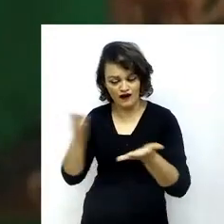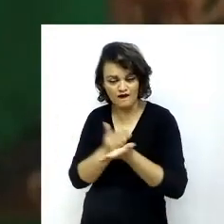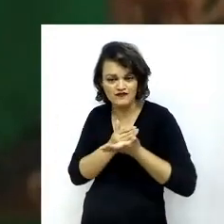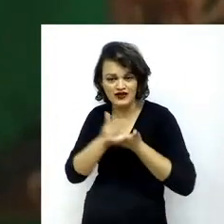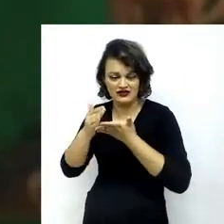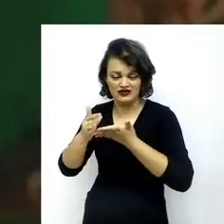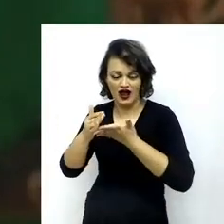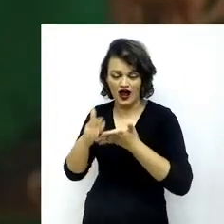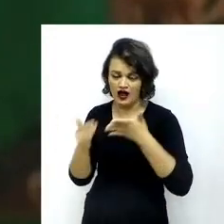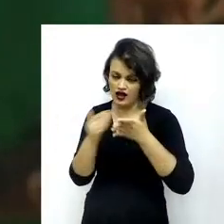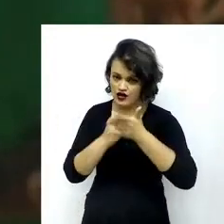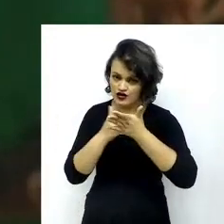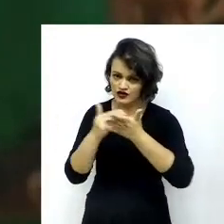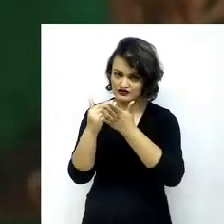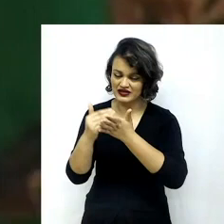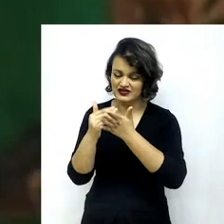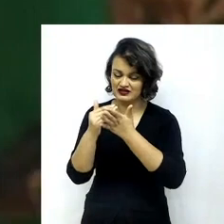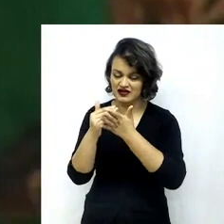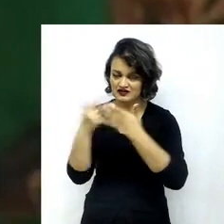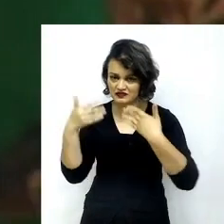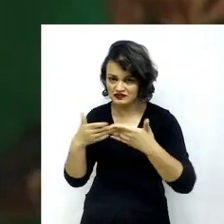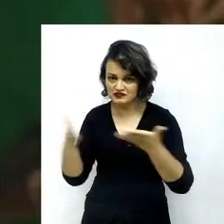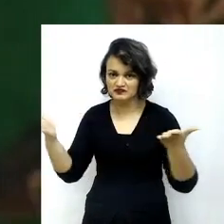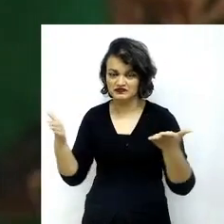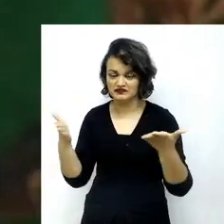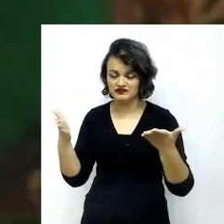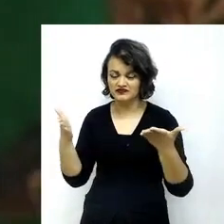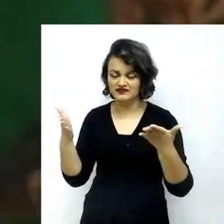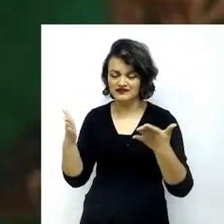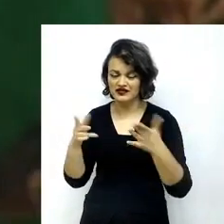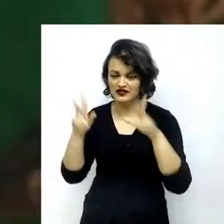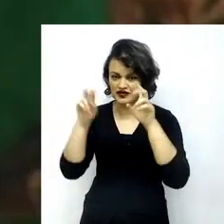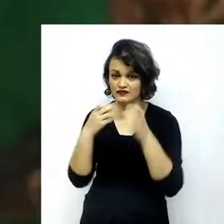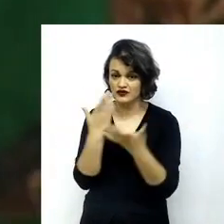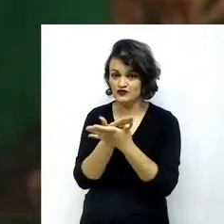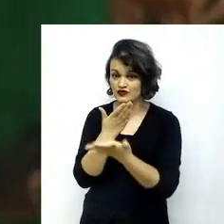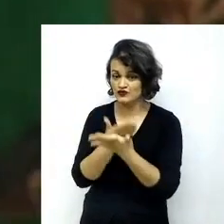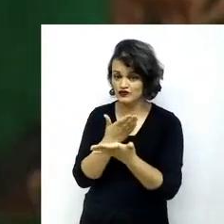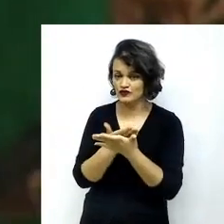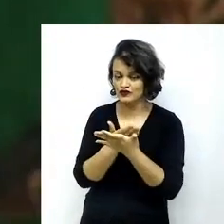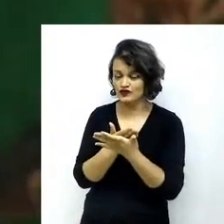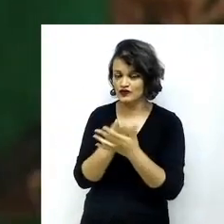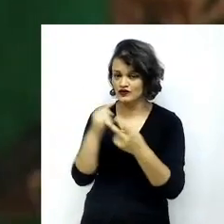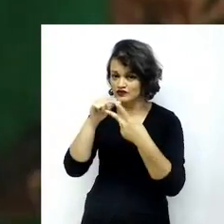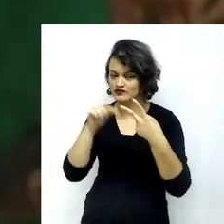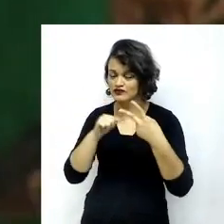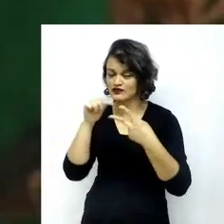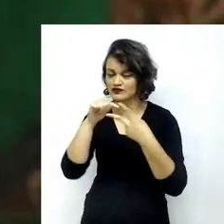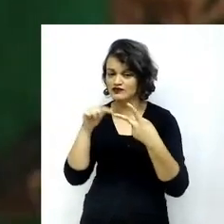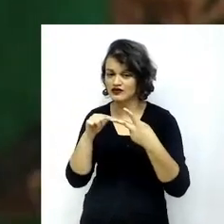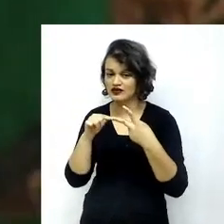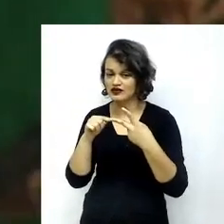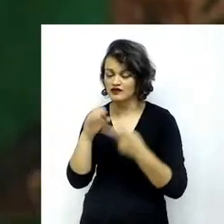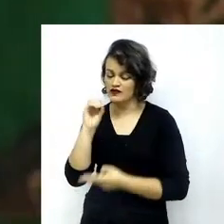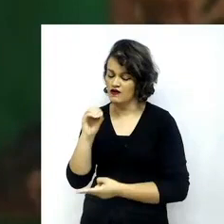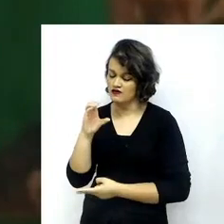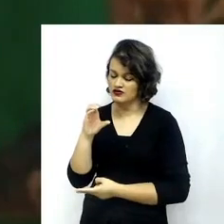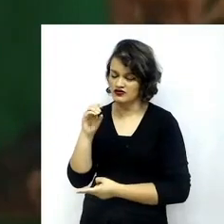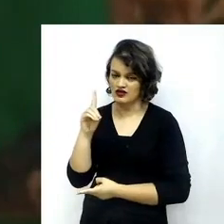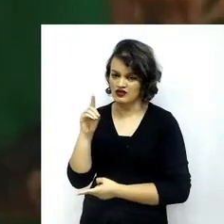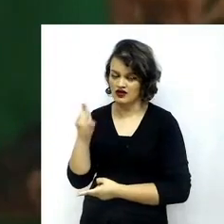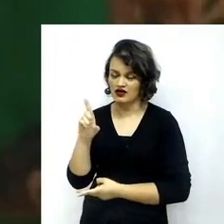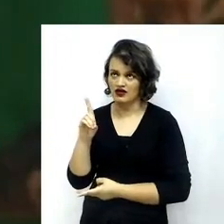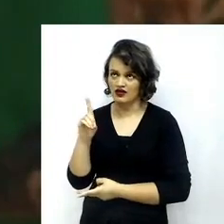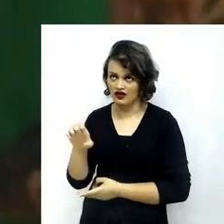reviews carried out by the OECD's Committee on Digital Economy Policy, CDEP, called Going